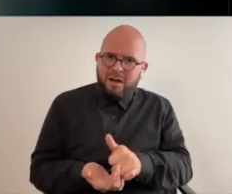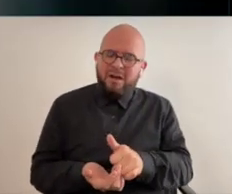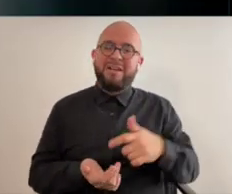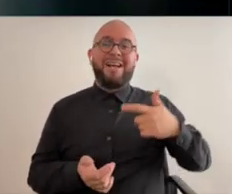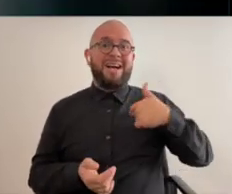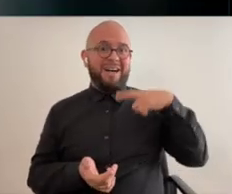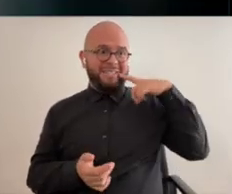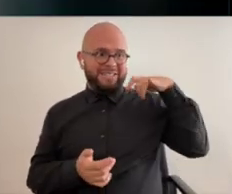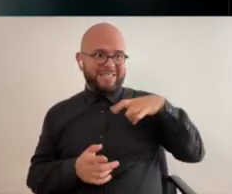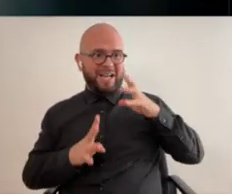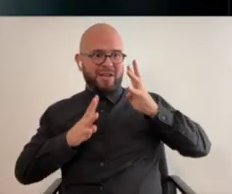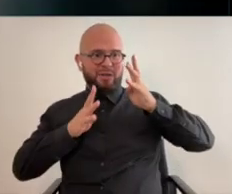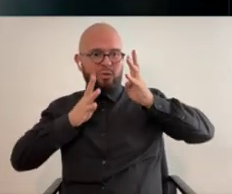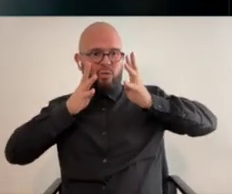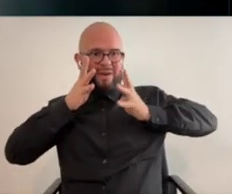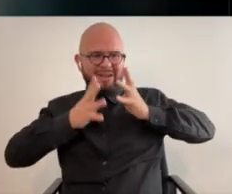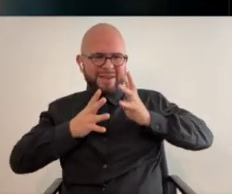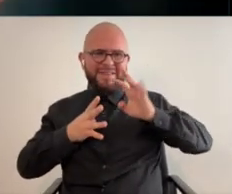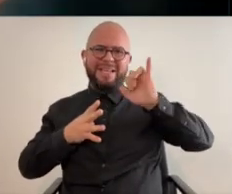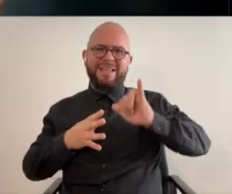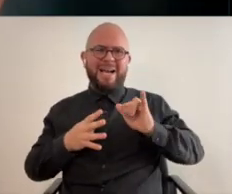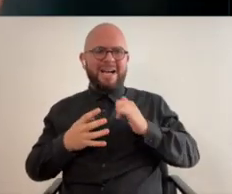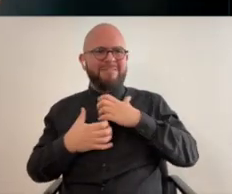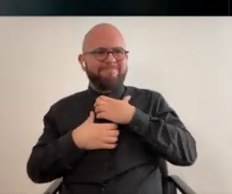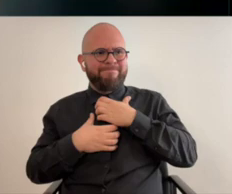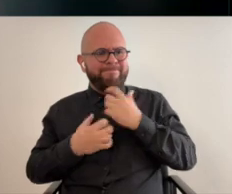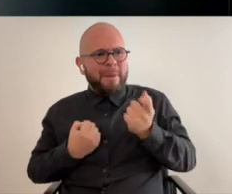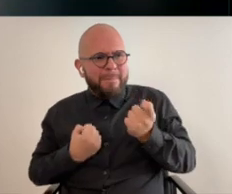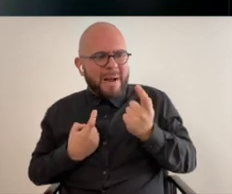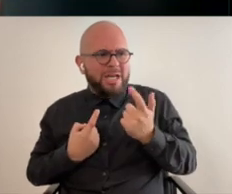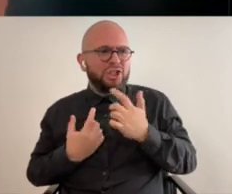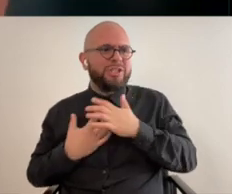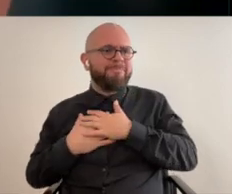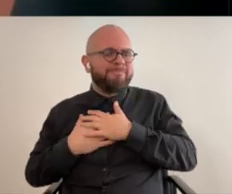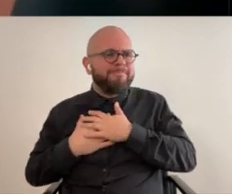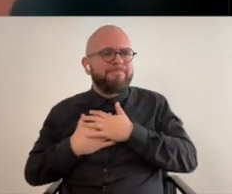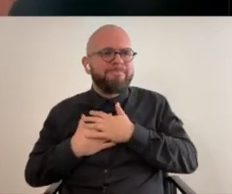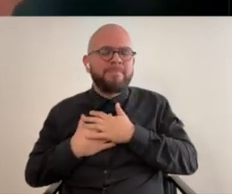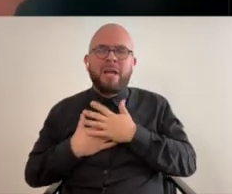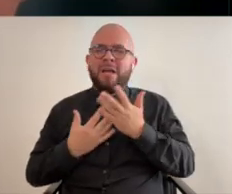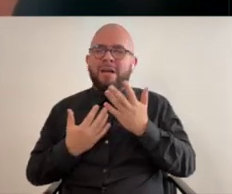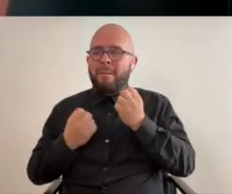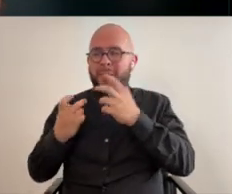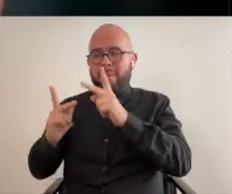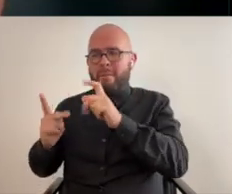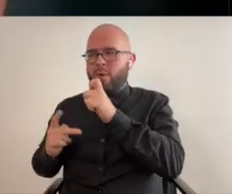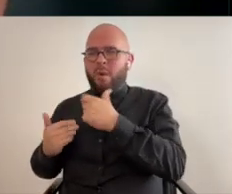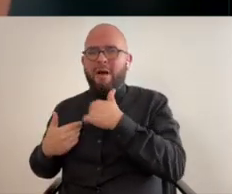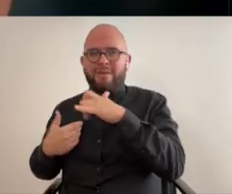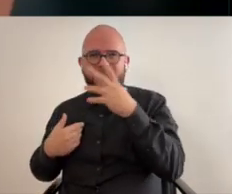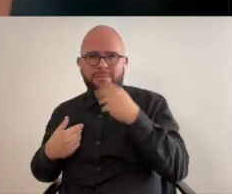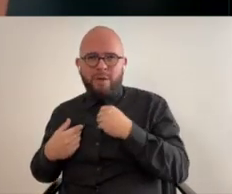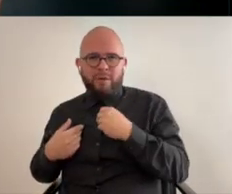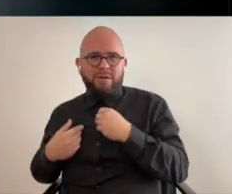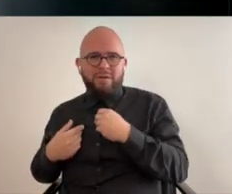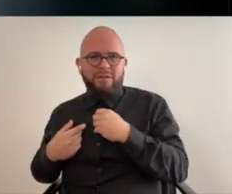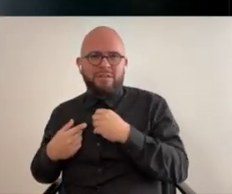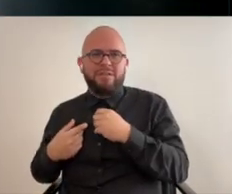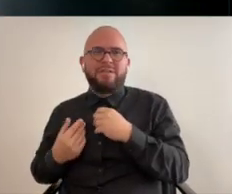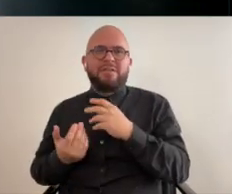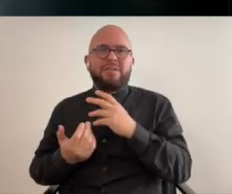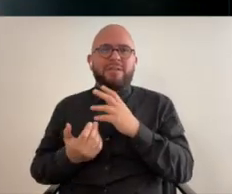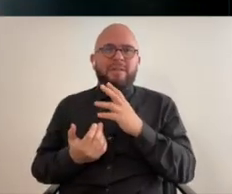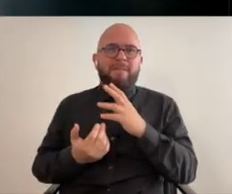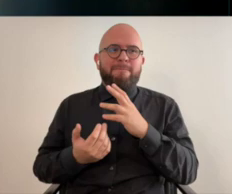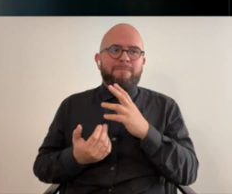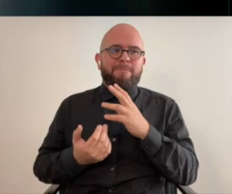and i think that that creativity in compassion is something that not everyone has experience with and they